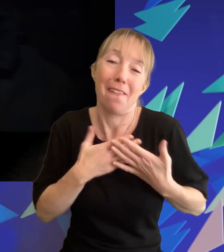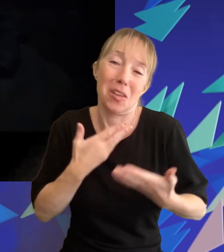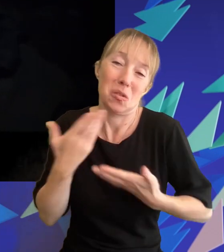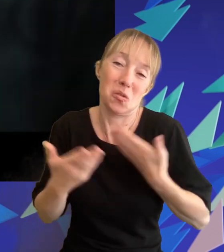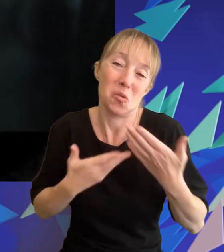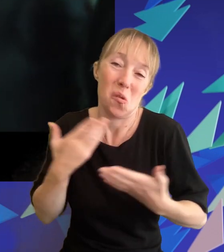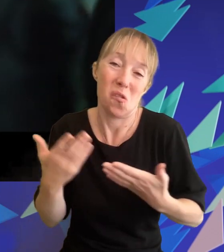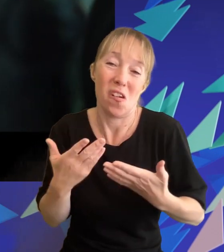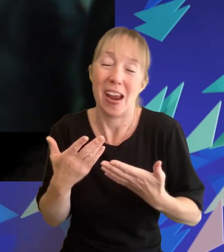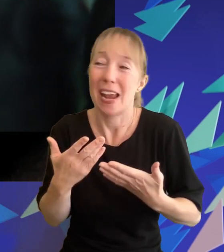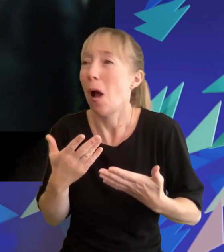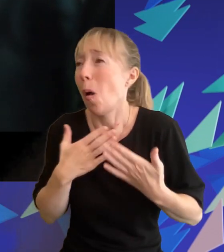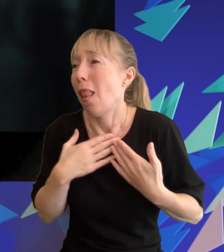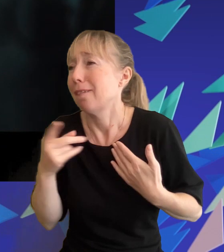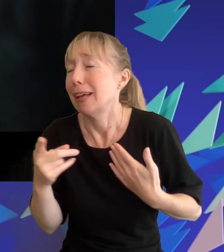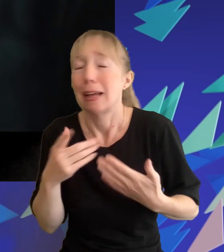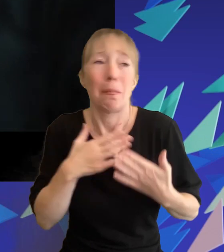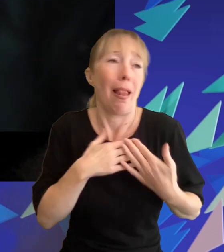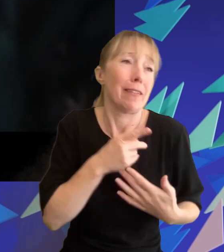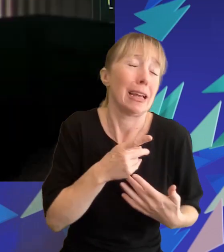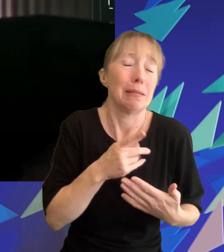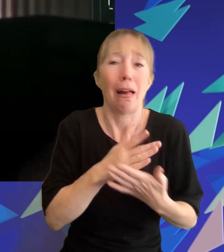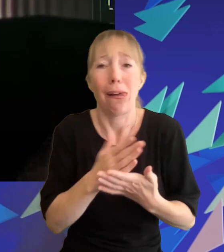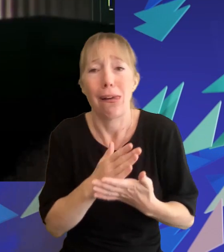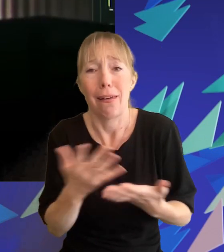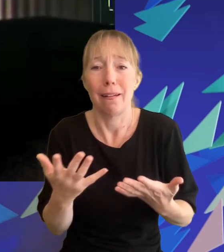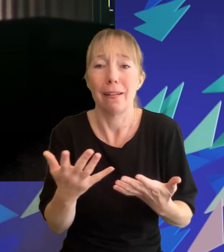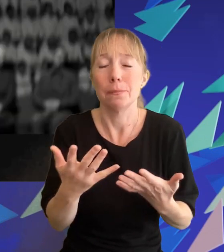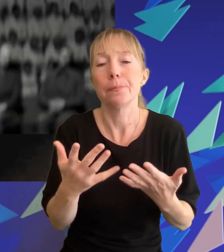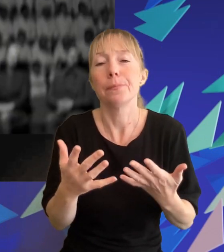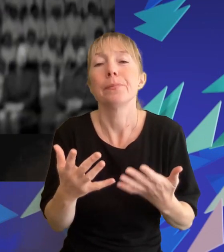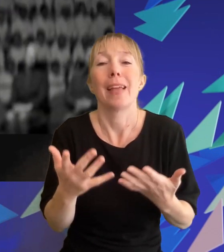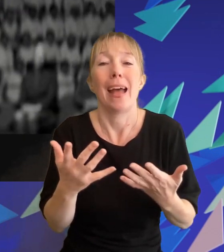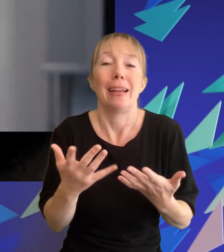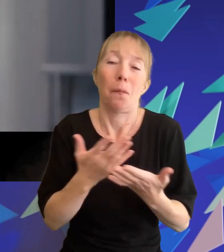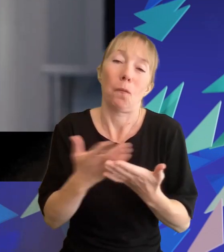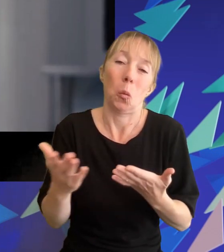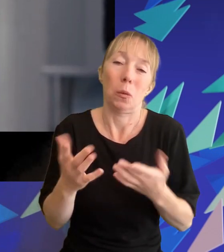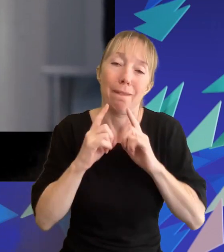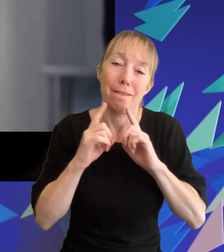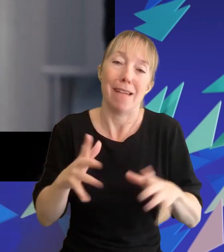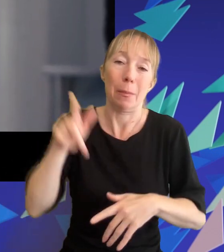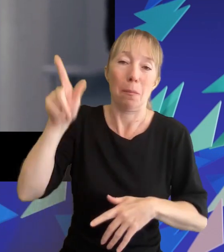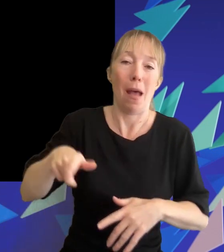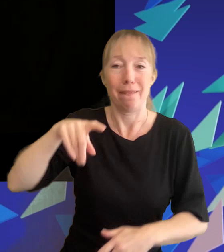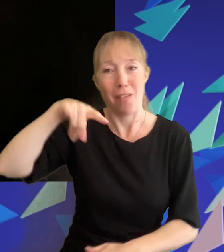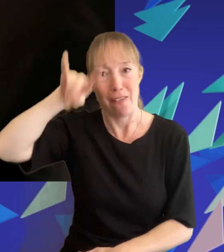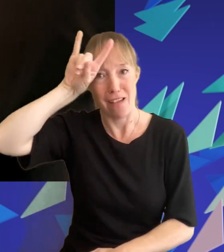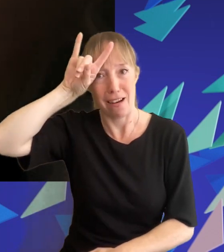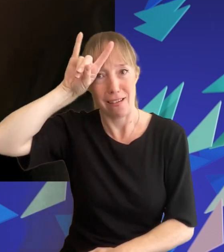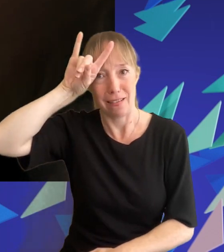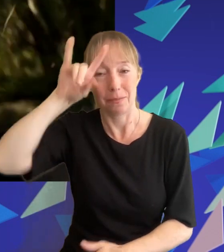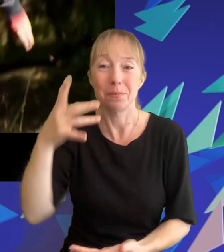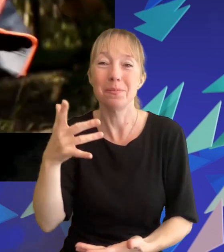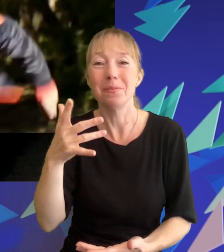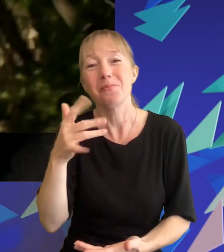preferably a love triangle oh and an a-lister actor playing the villain we may